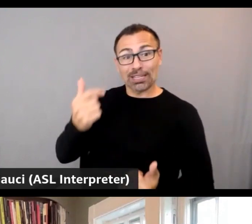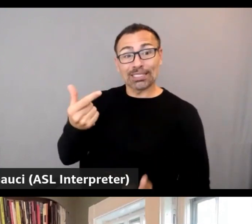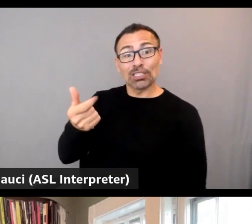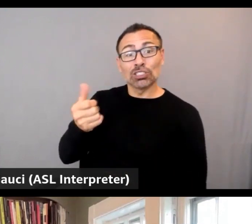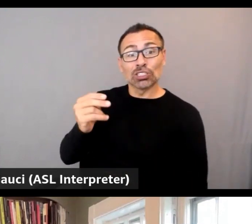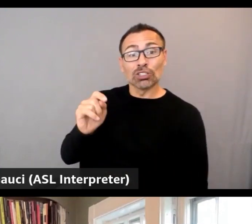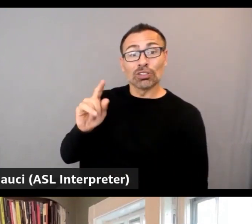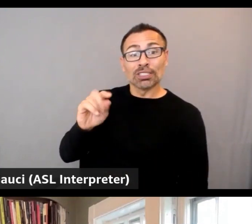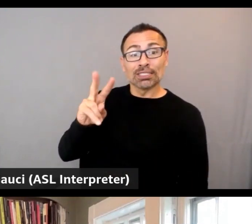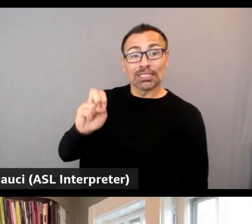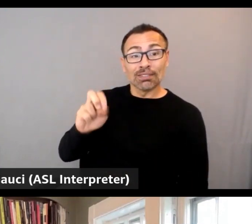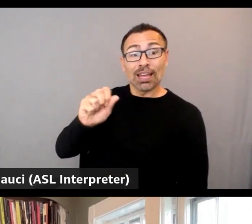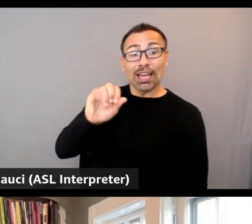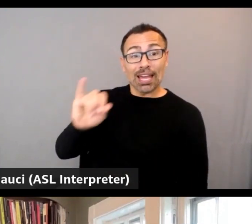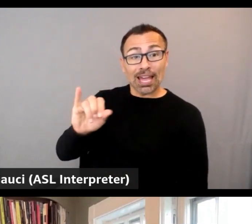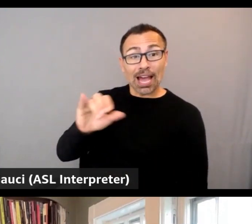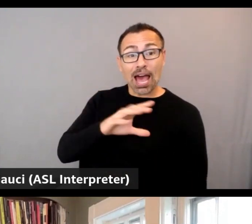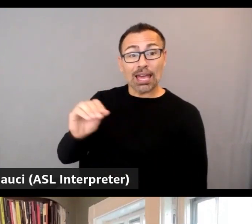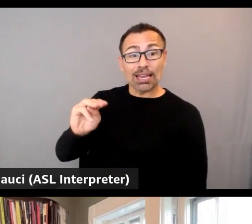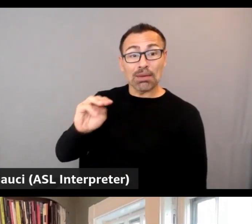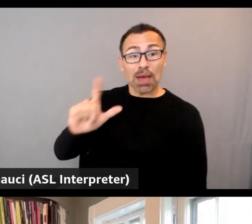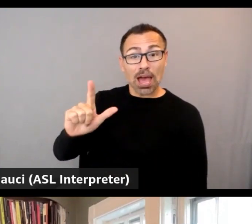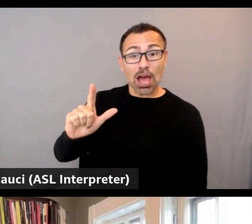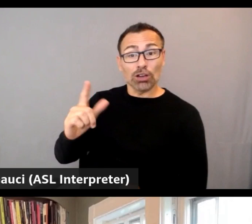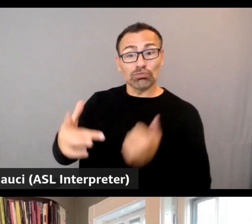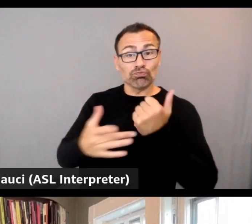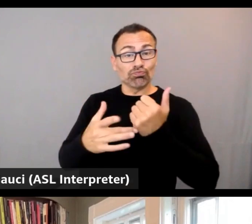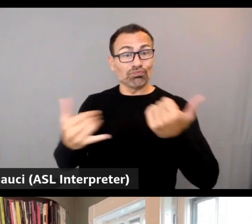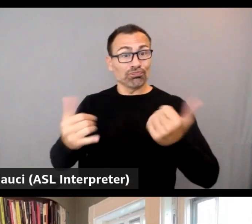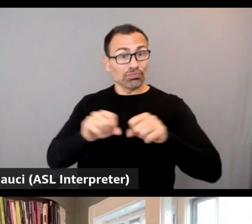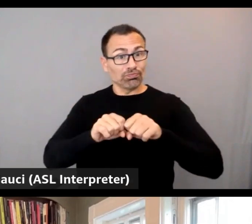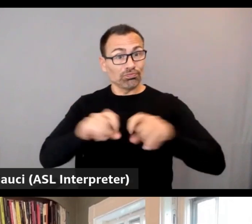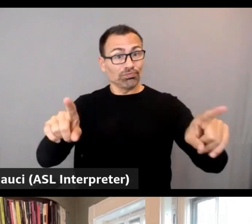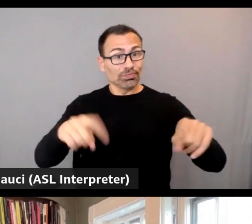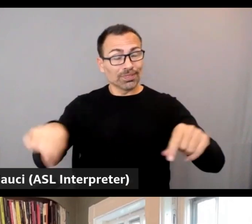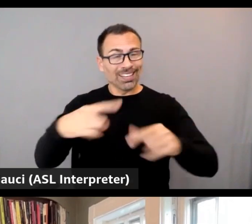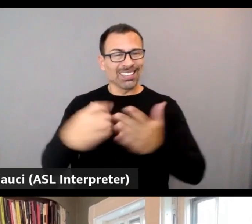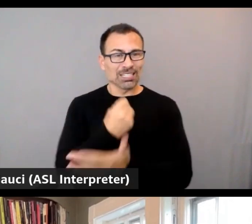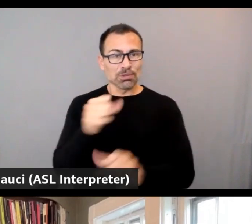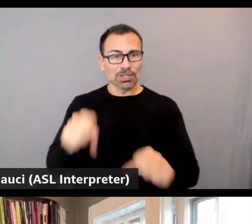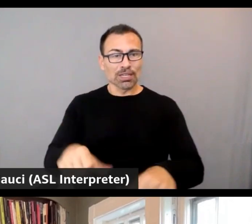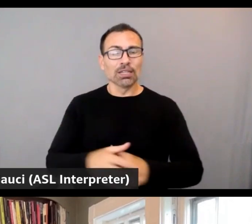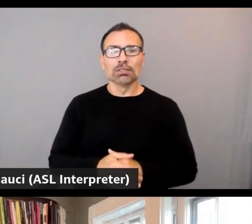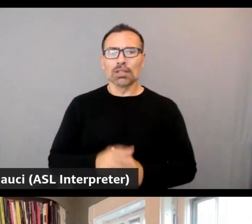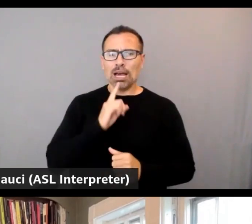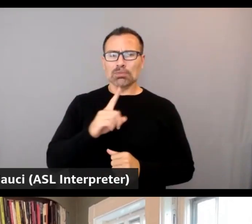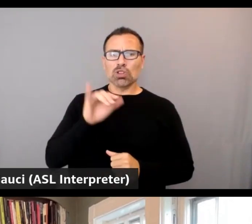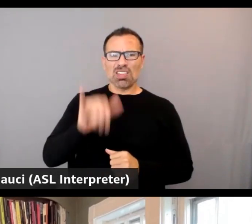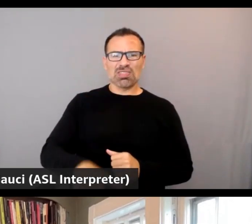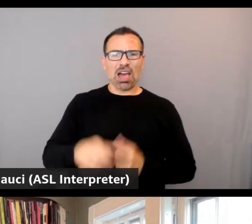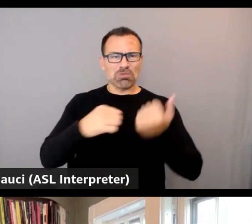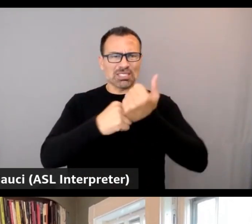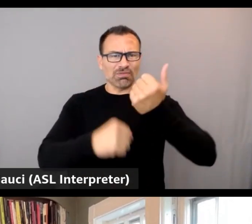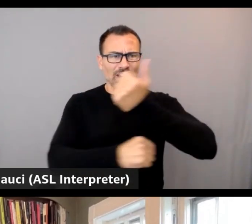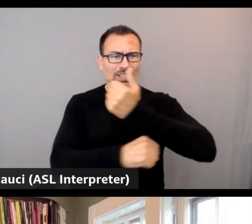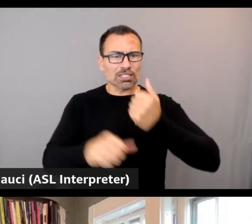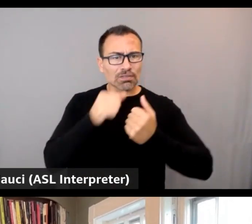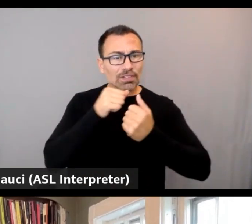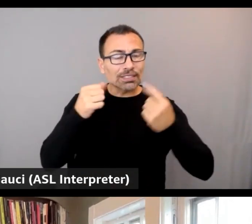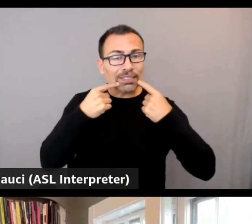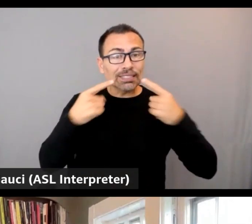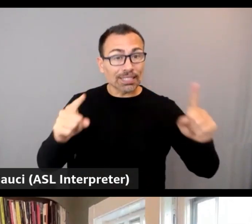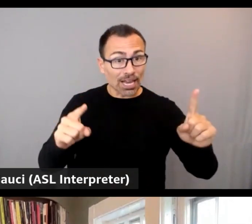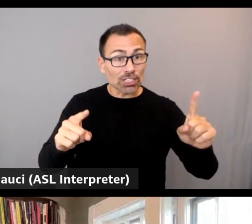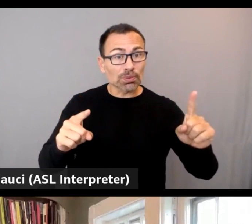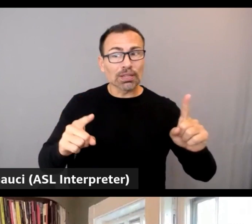technology is going to be more readily accessible to them. Yeah, absolutely. That's really the foundation of yesterday's announcement. It's all about